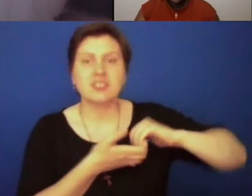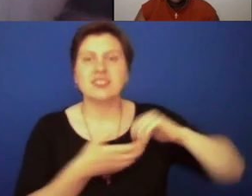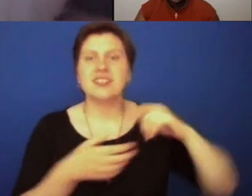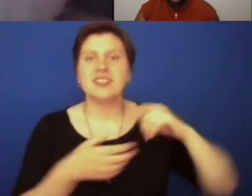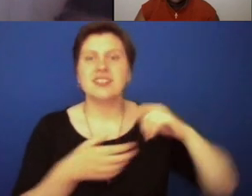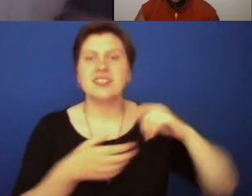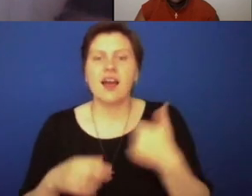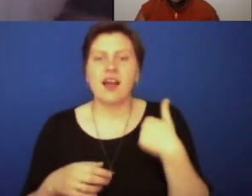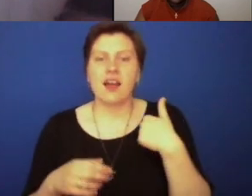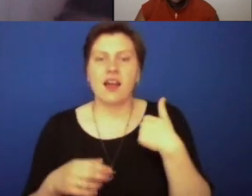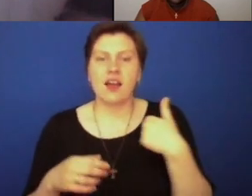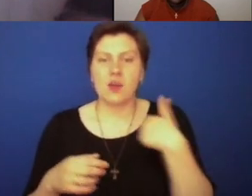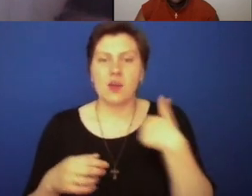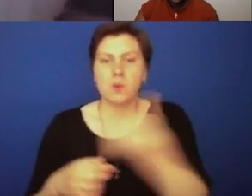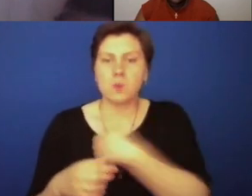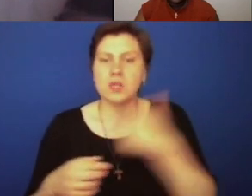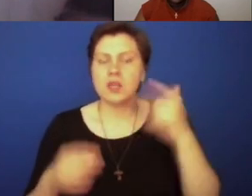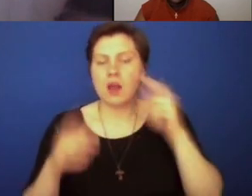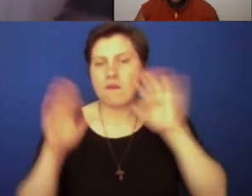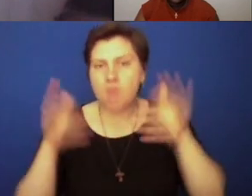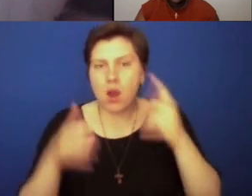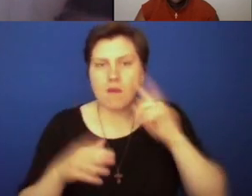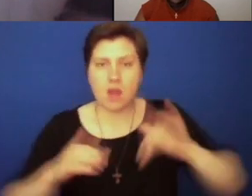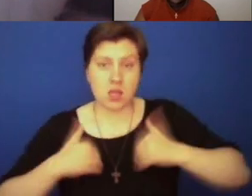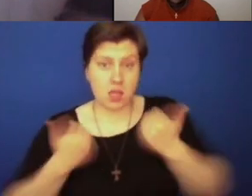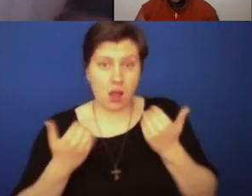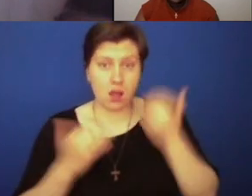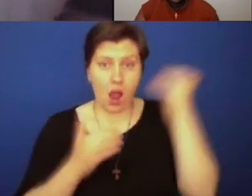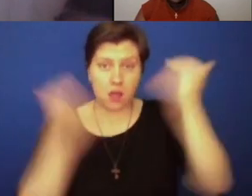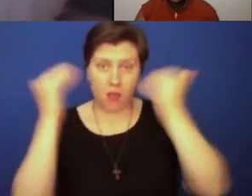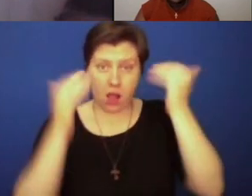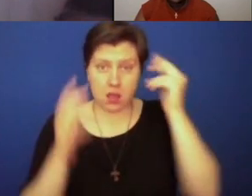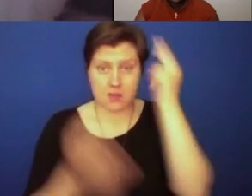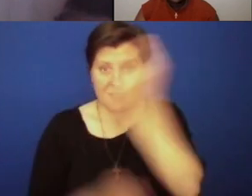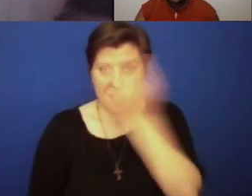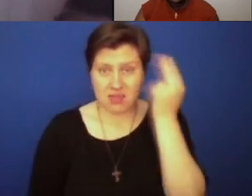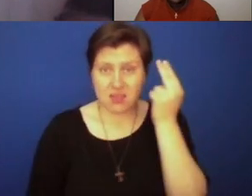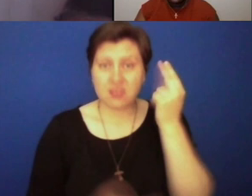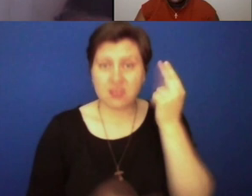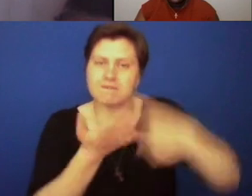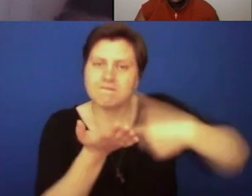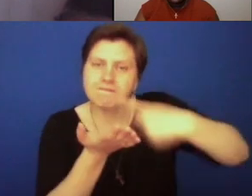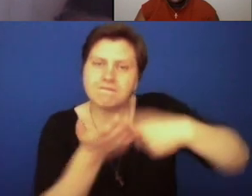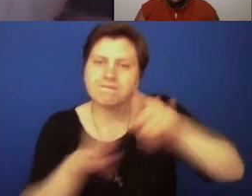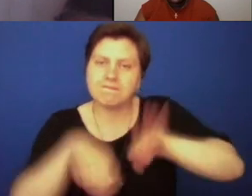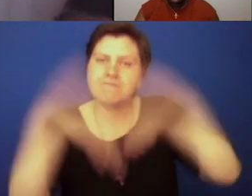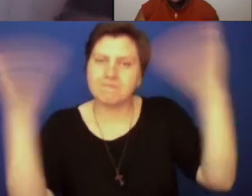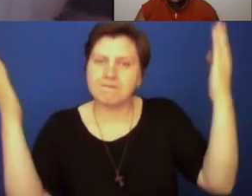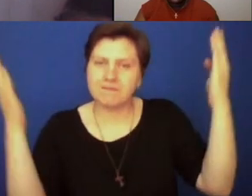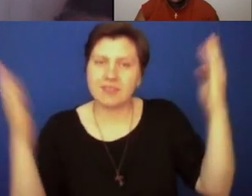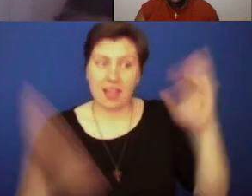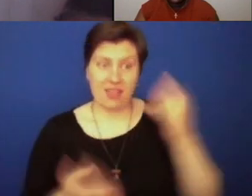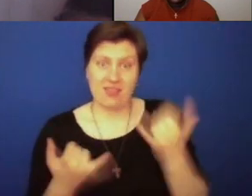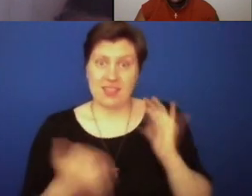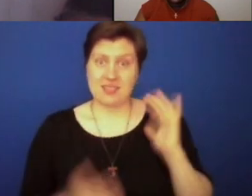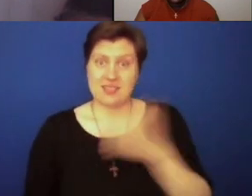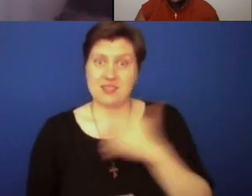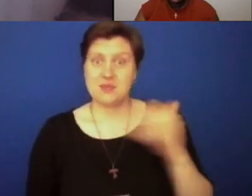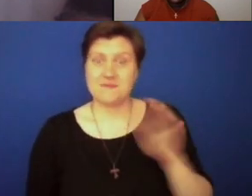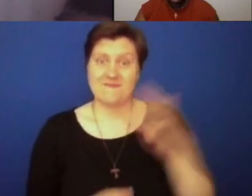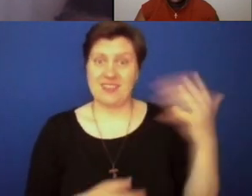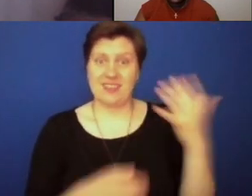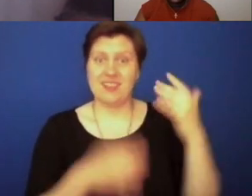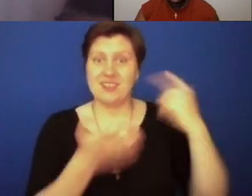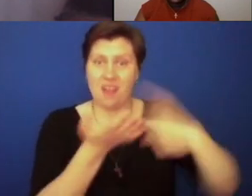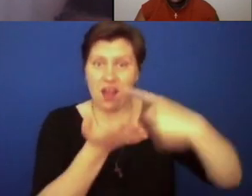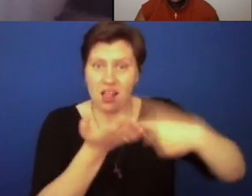Catholic social thought, and personal and professional life. It's our 15th online dialogue since COVID-19 kept us all home and took